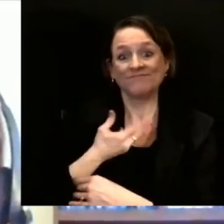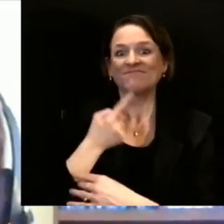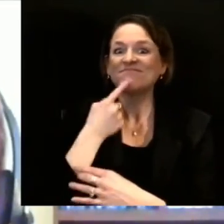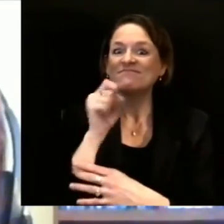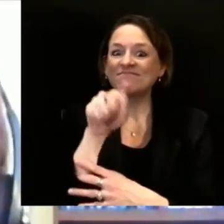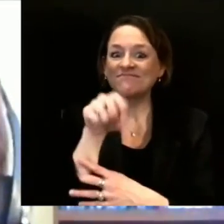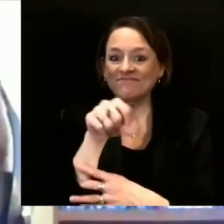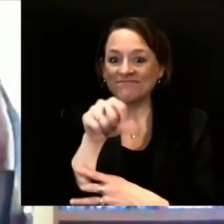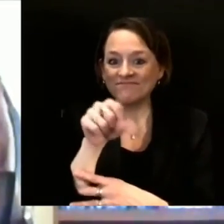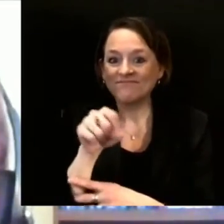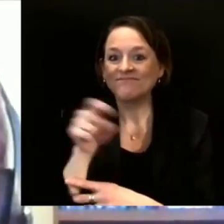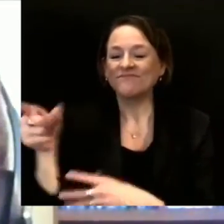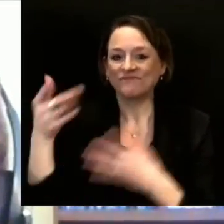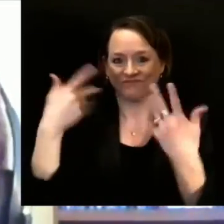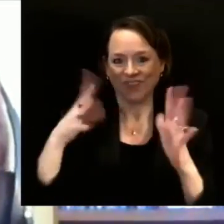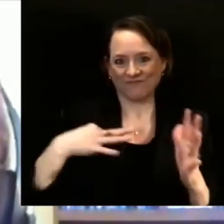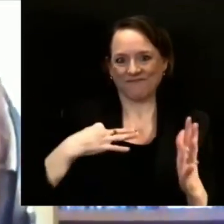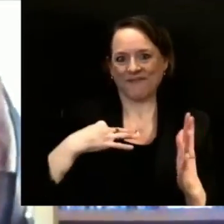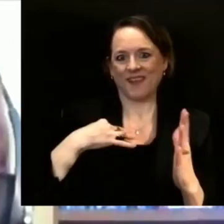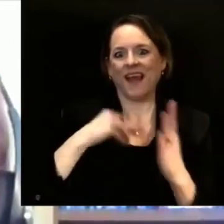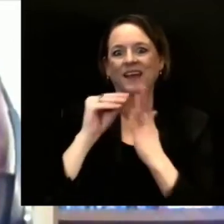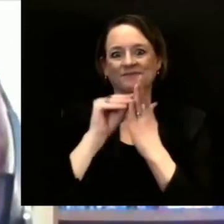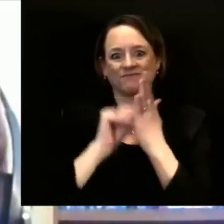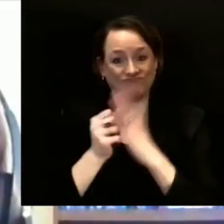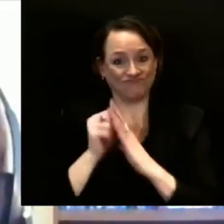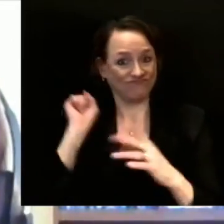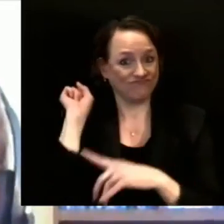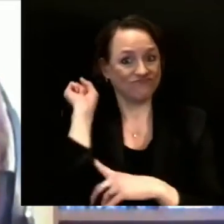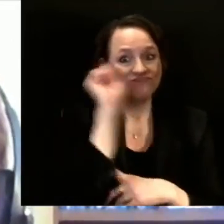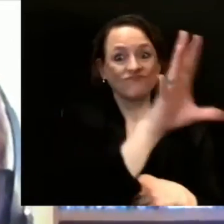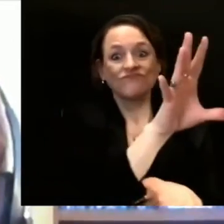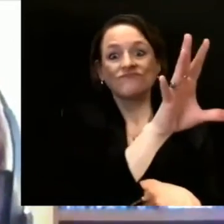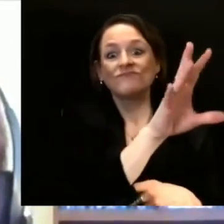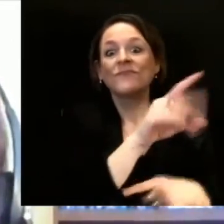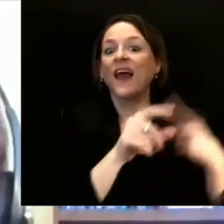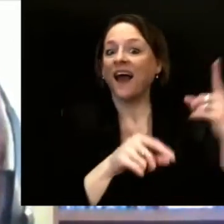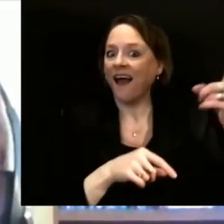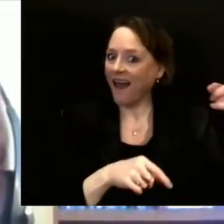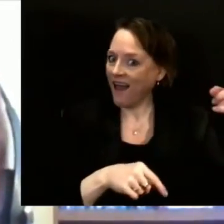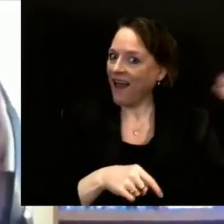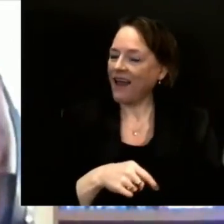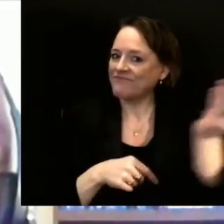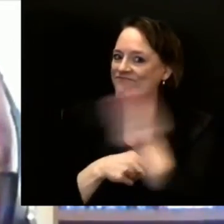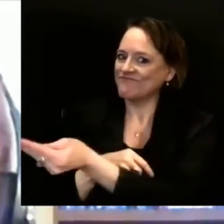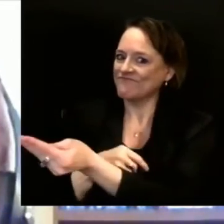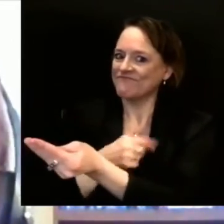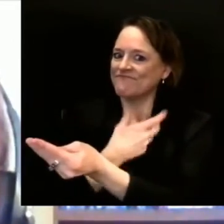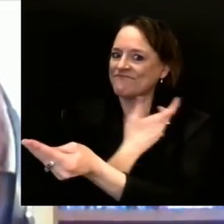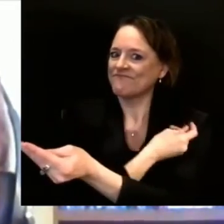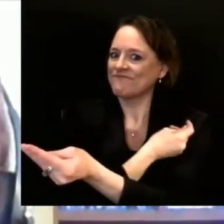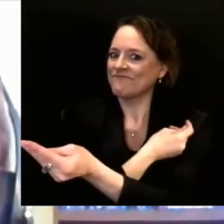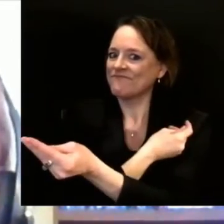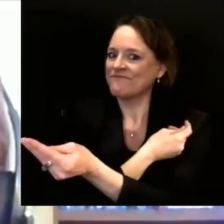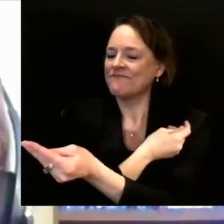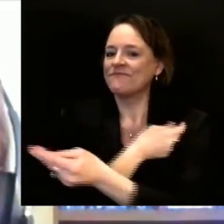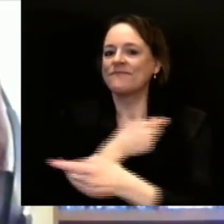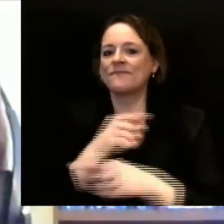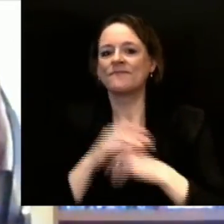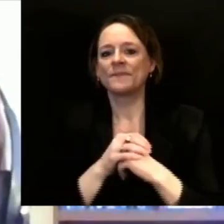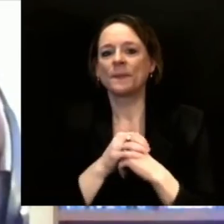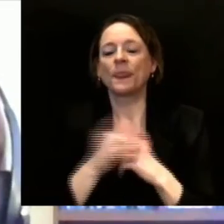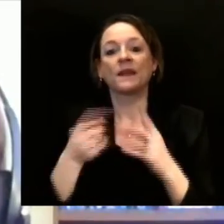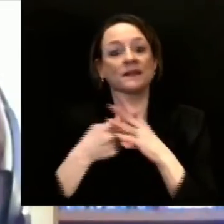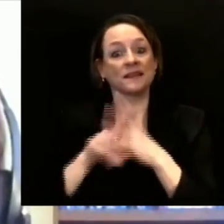received vaccine, and we're vaccinating their employees who are 65 and older at this point in time. So